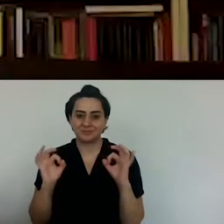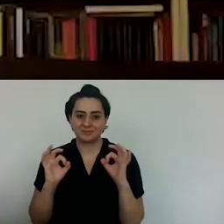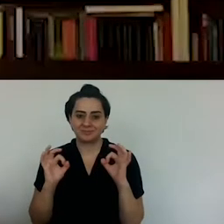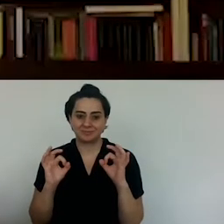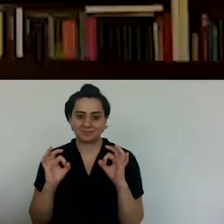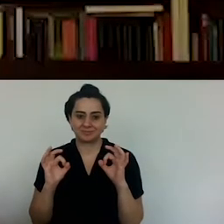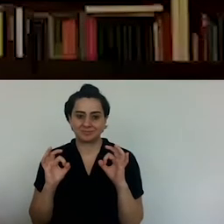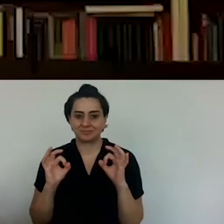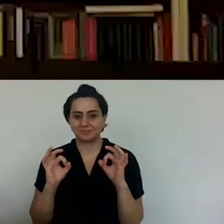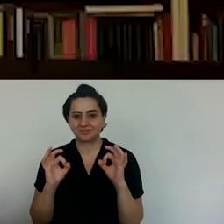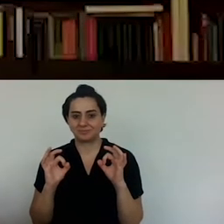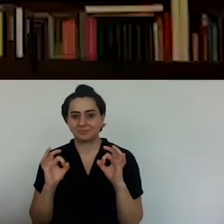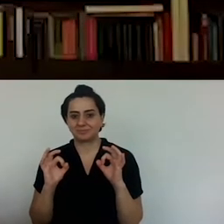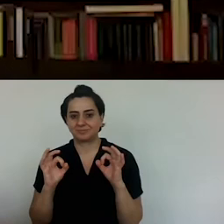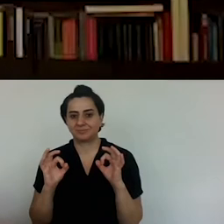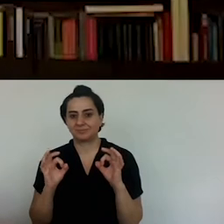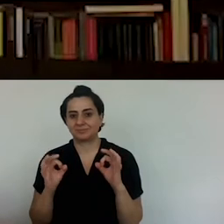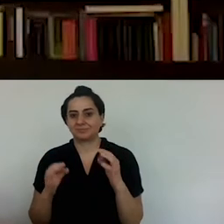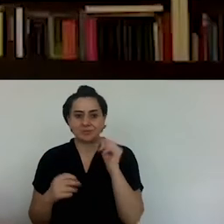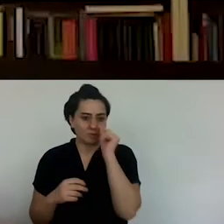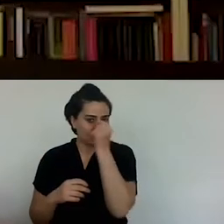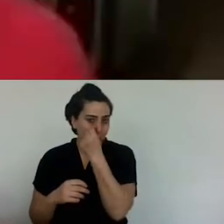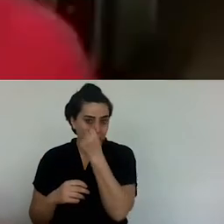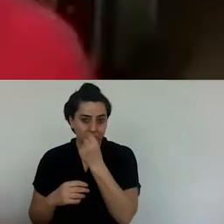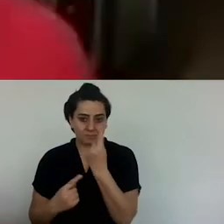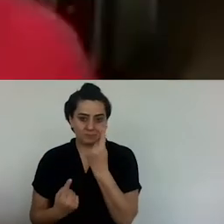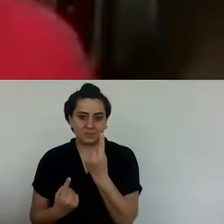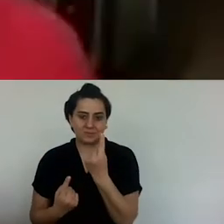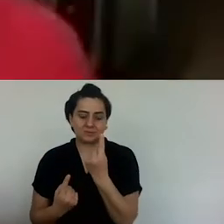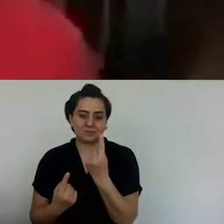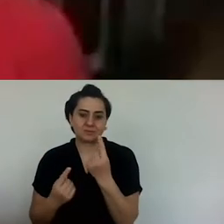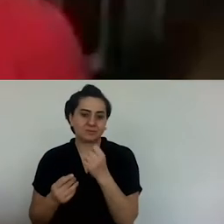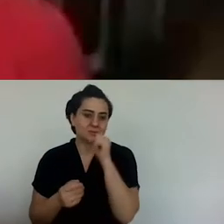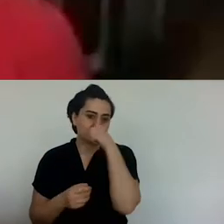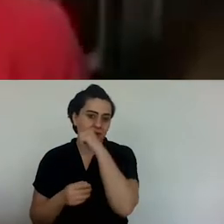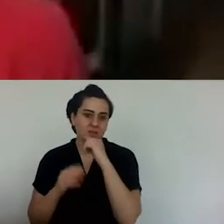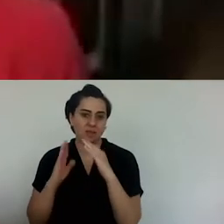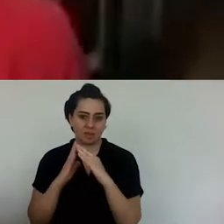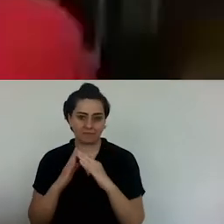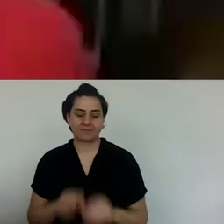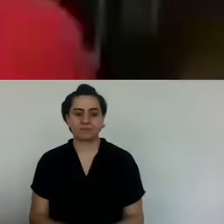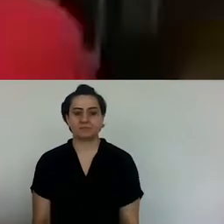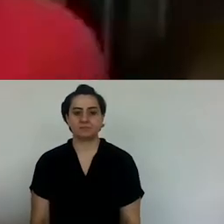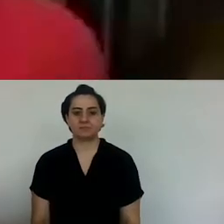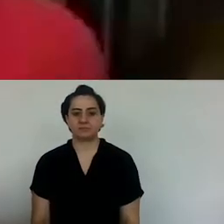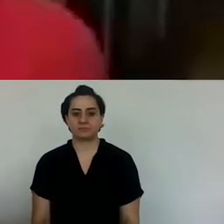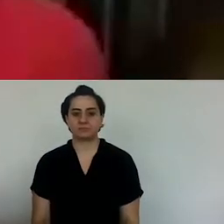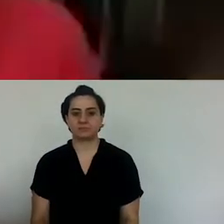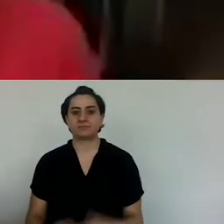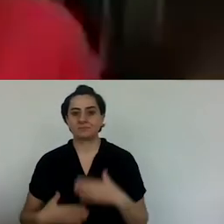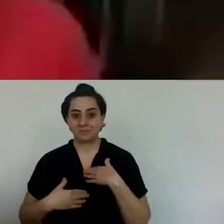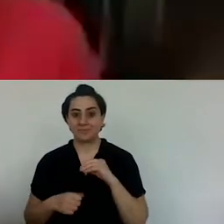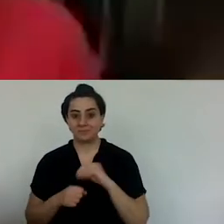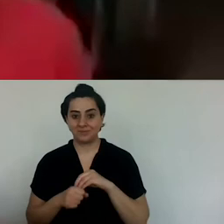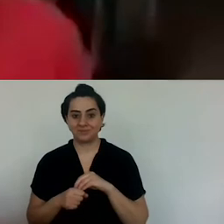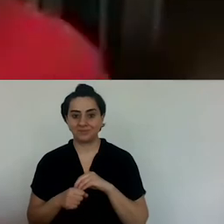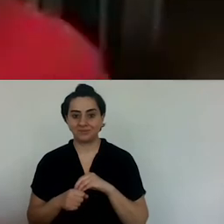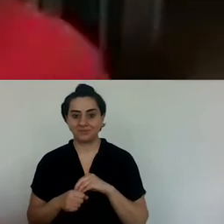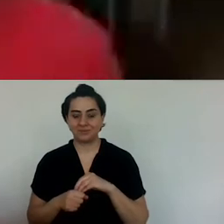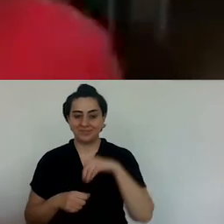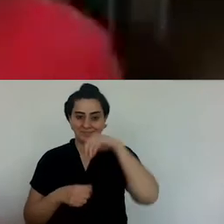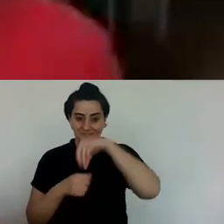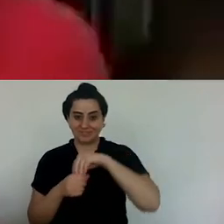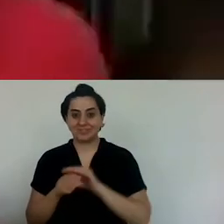small, modest house as a matter of fact. You would be surprised to see me that excited about that house.